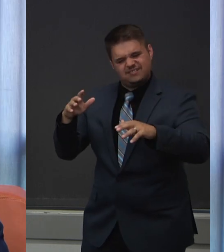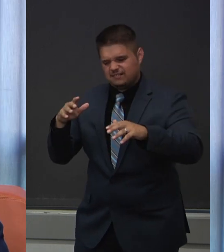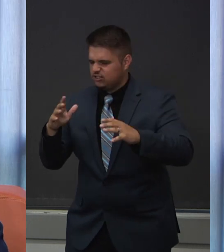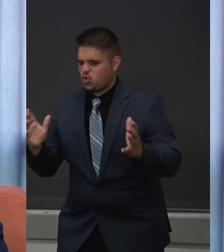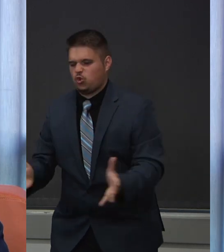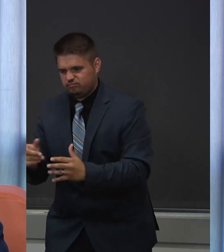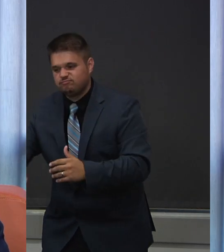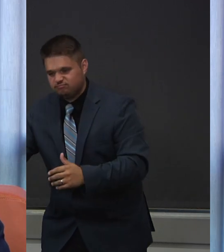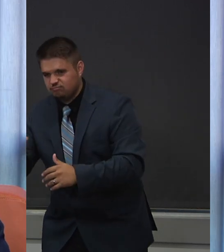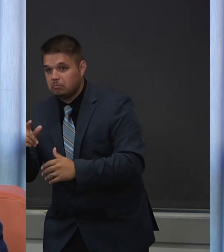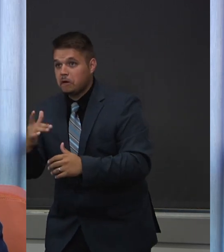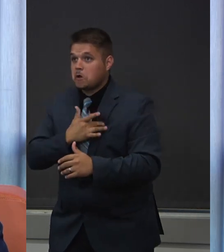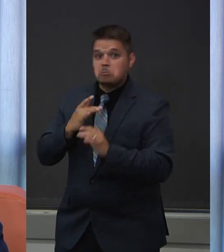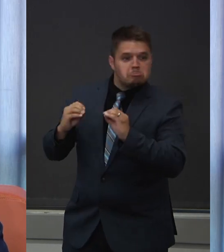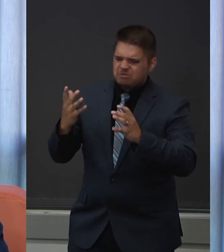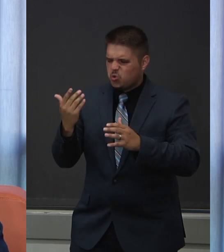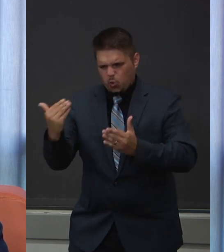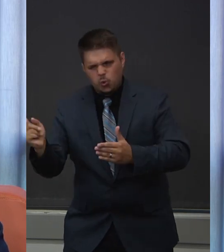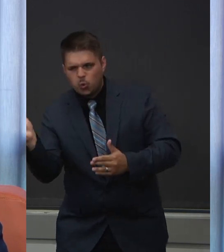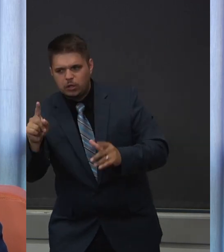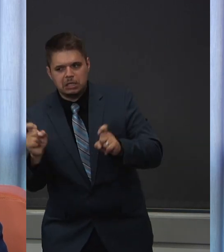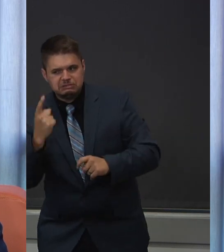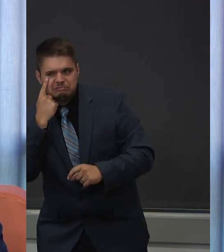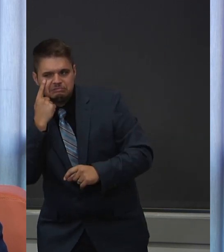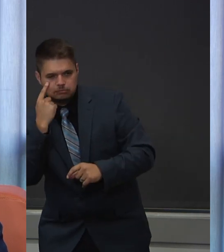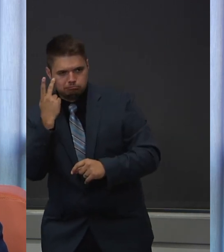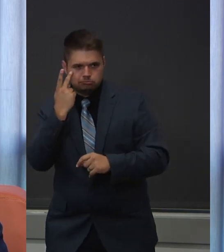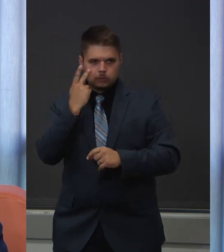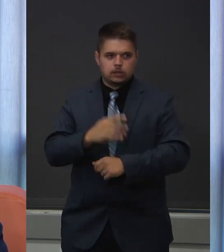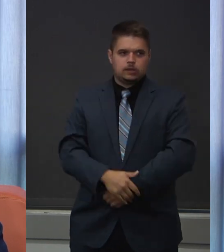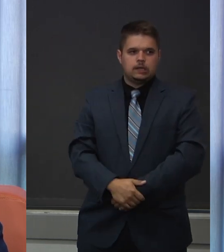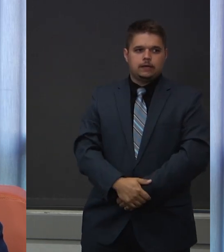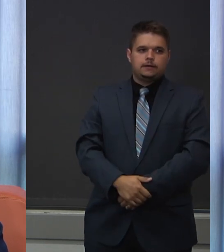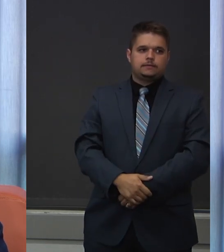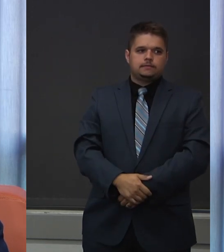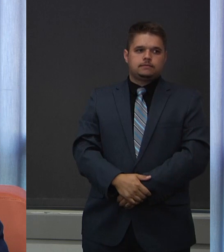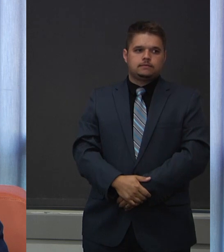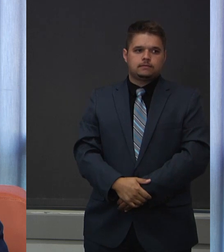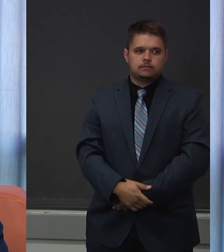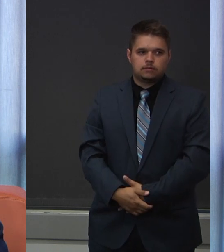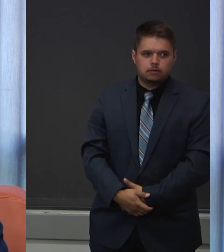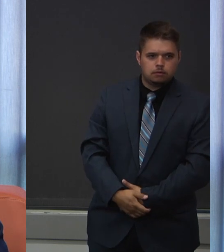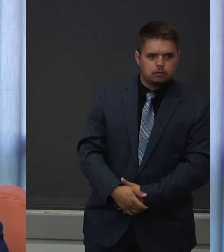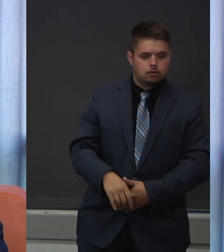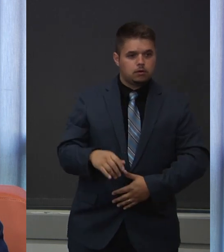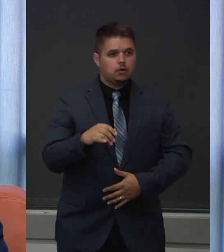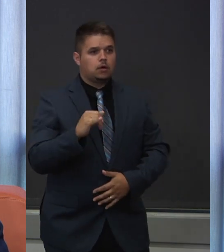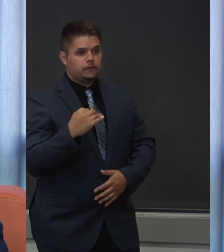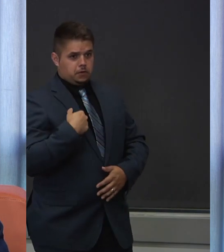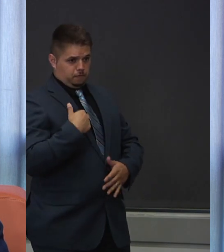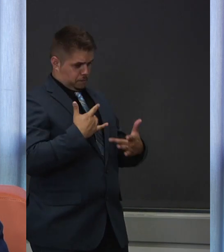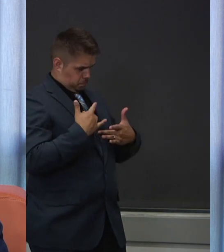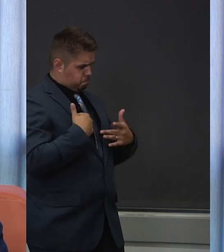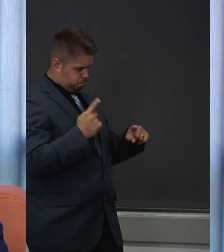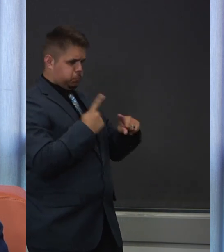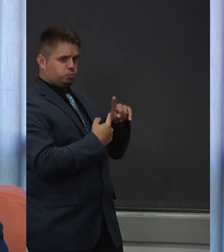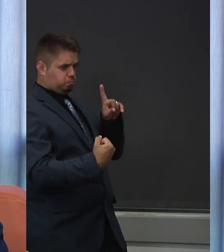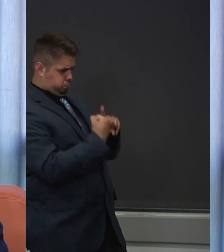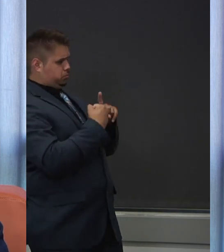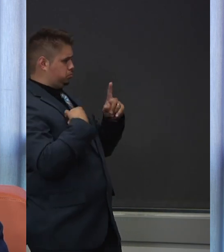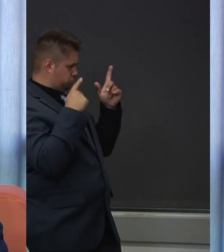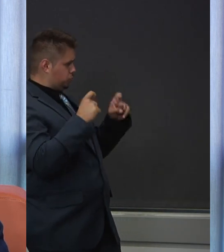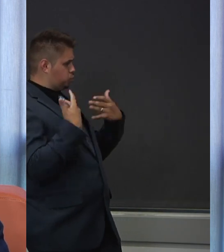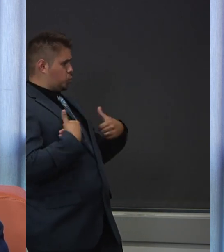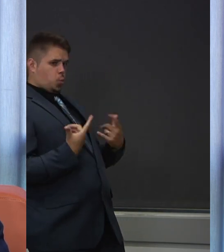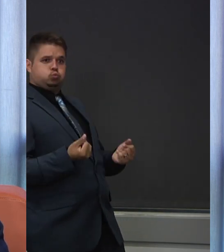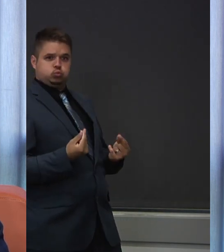A question from Allison who asks, what happens if I test positive? So if you get a positive result on a COVID